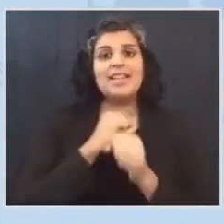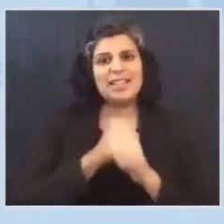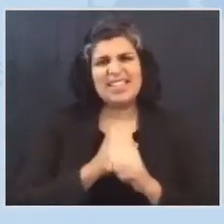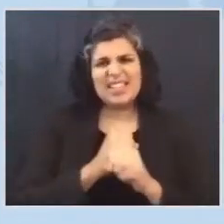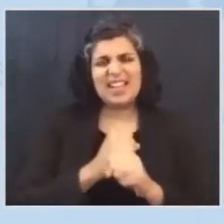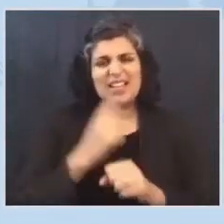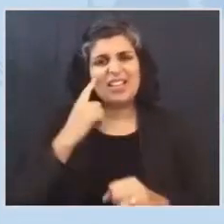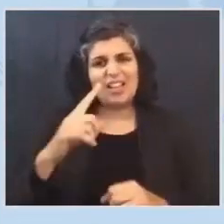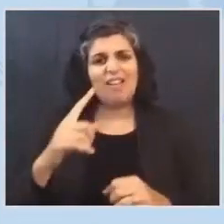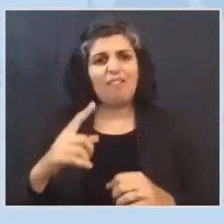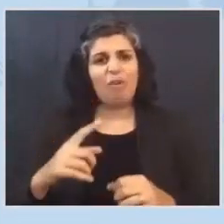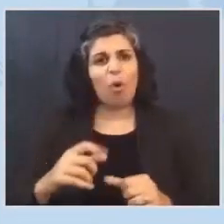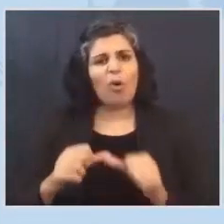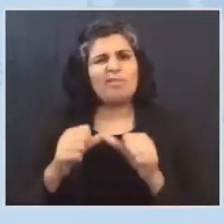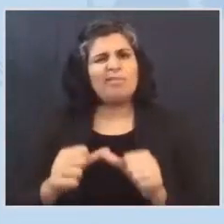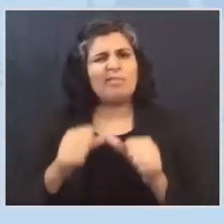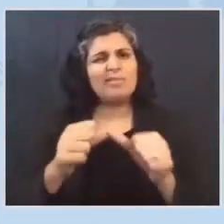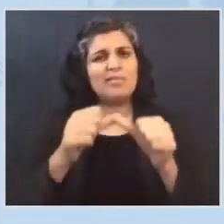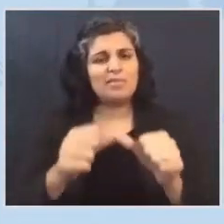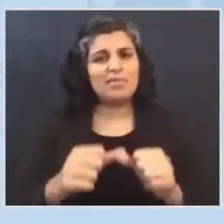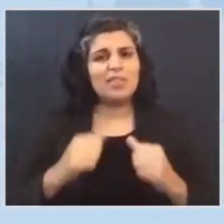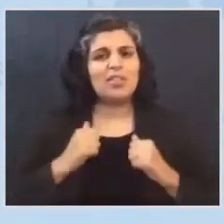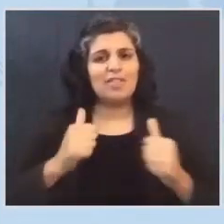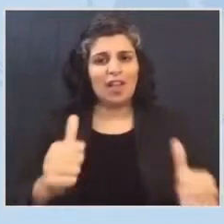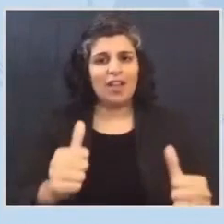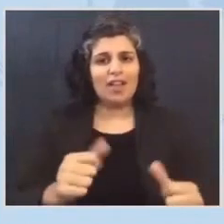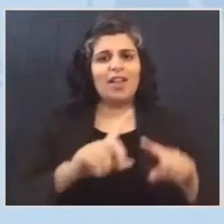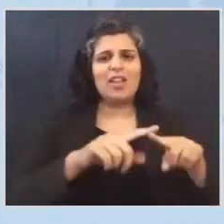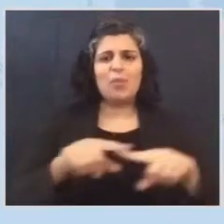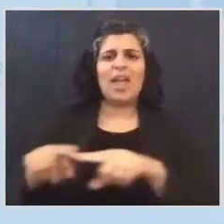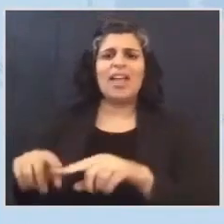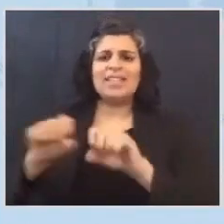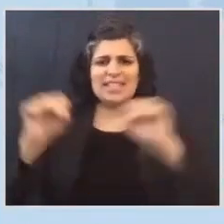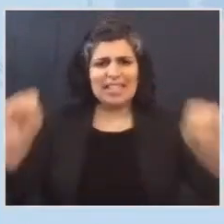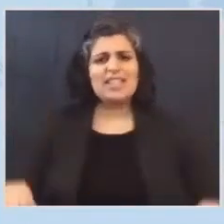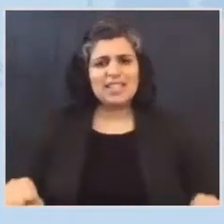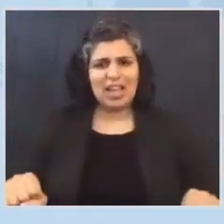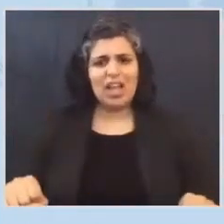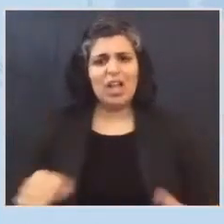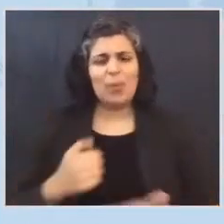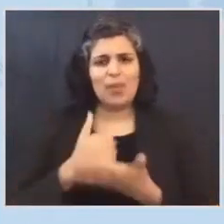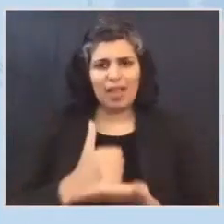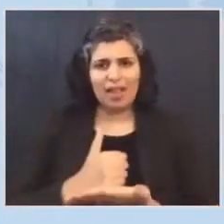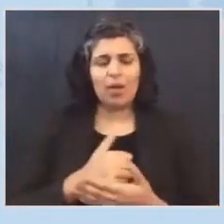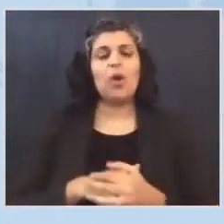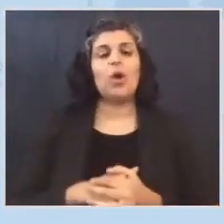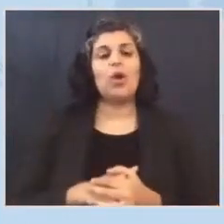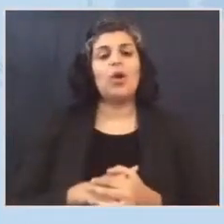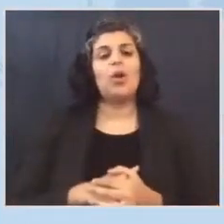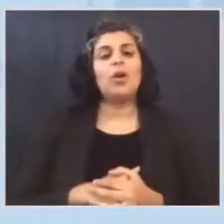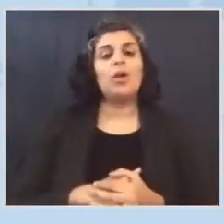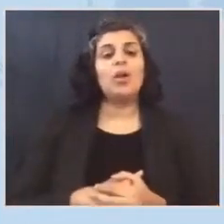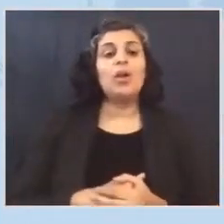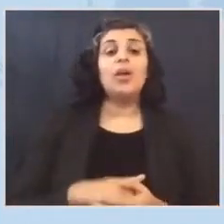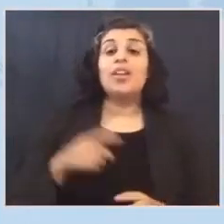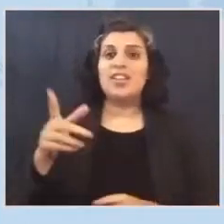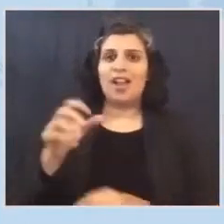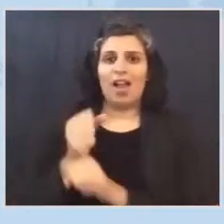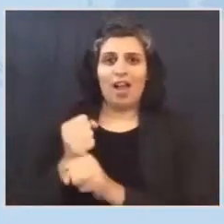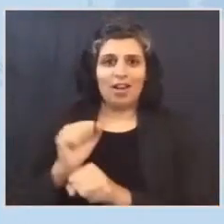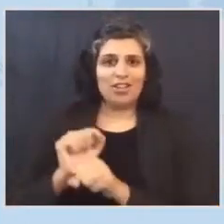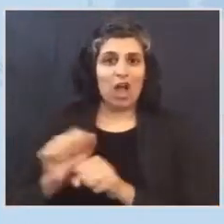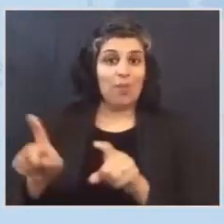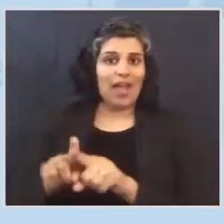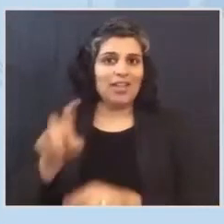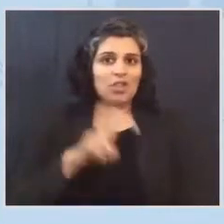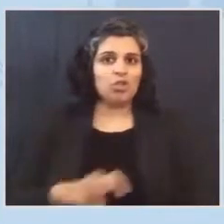gave her a fair shot to reach the middle class, and she made it work. She got a job as a travel agent.